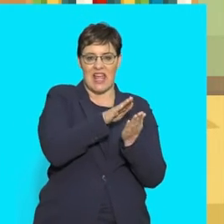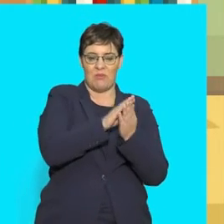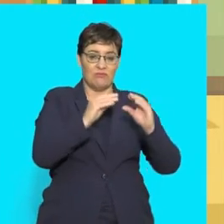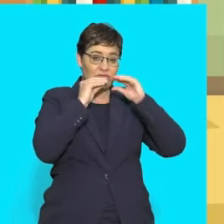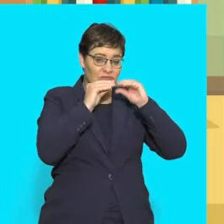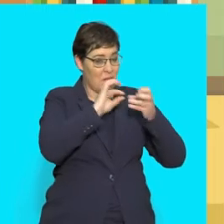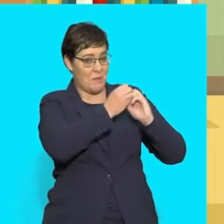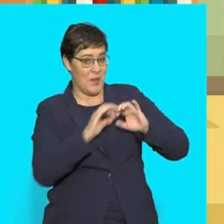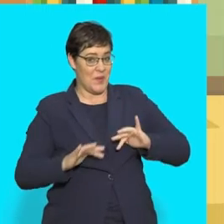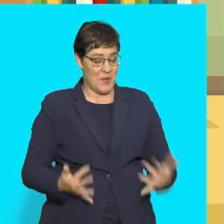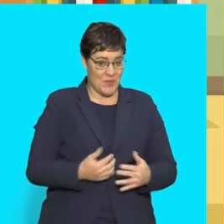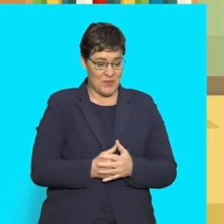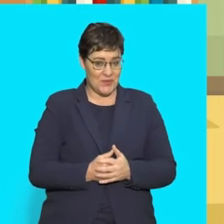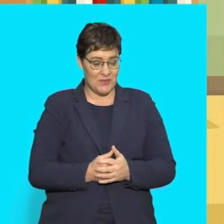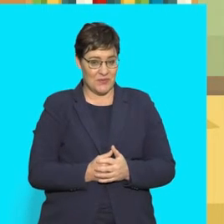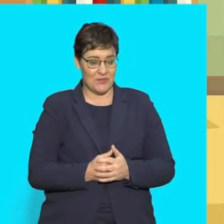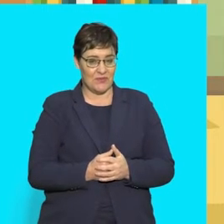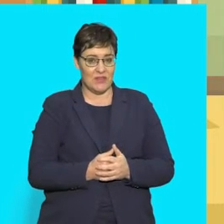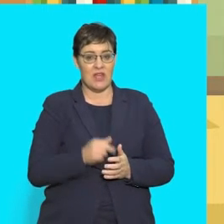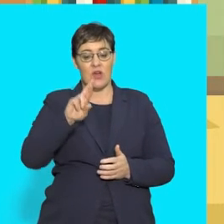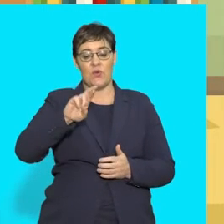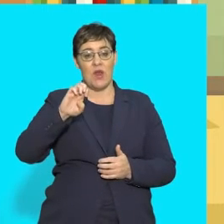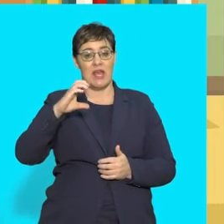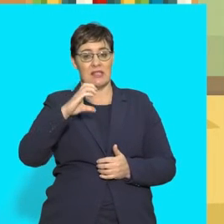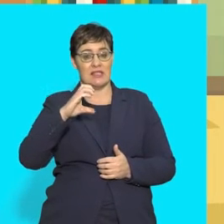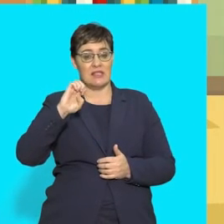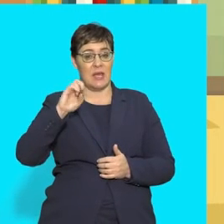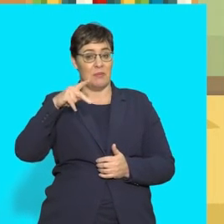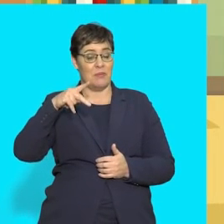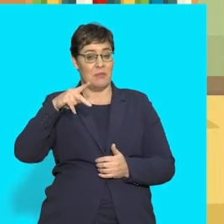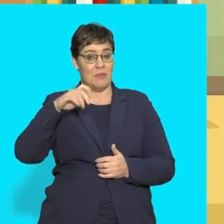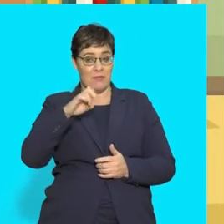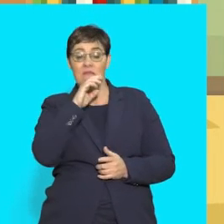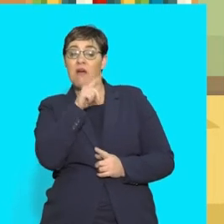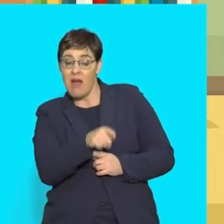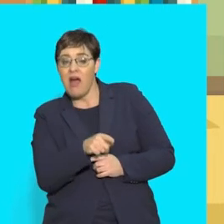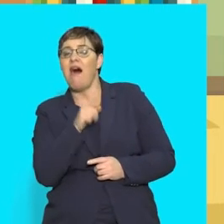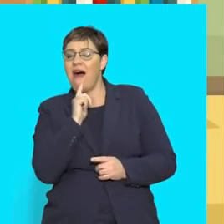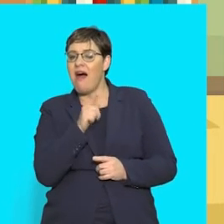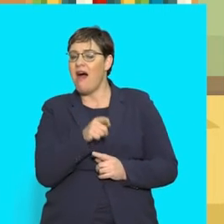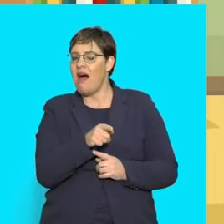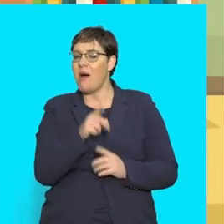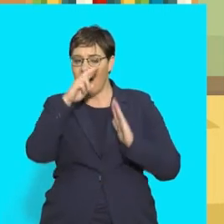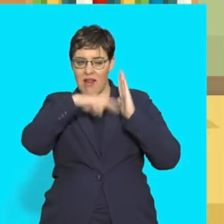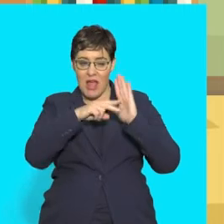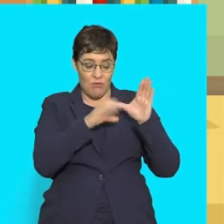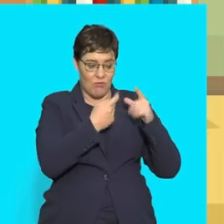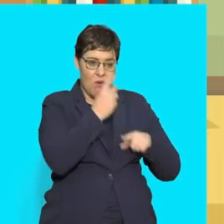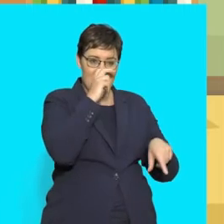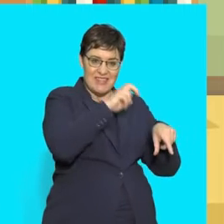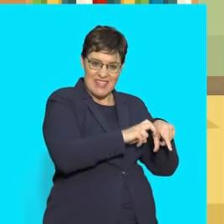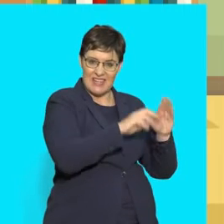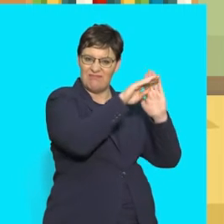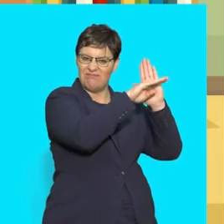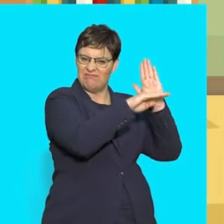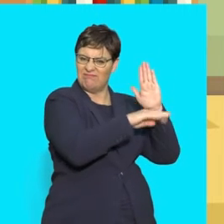This recipe is for a ham sandwich. Group 1 will read the list of ingredients needed for the sandwich,